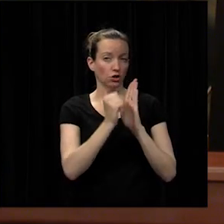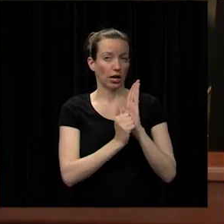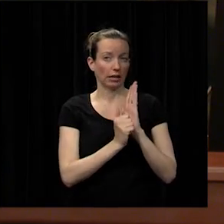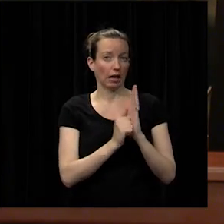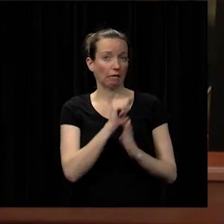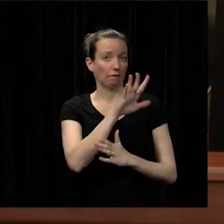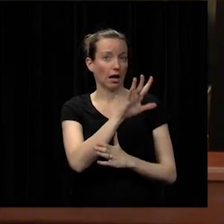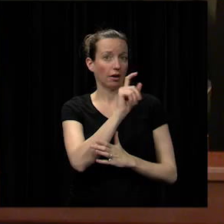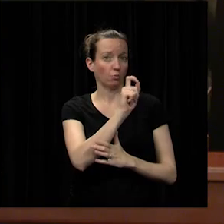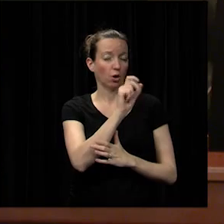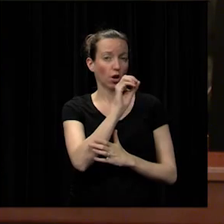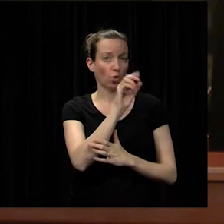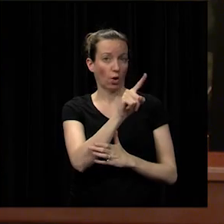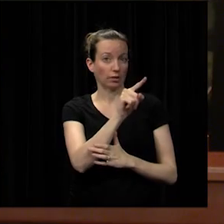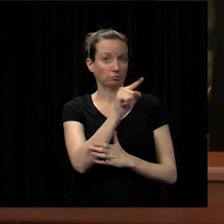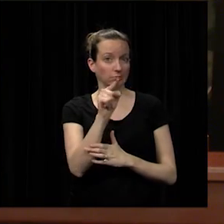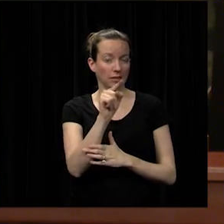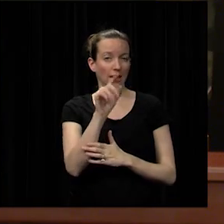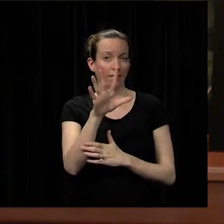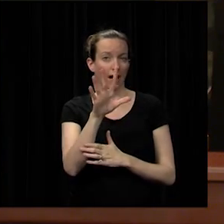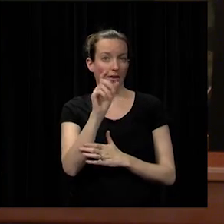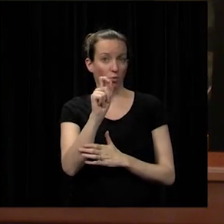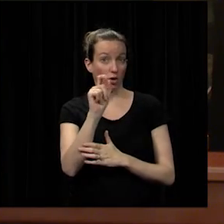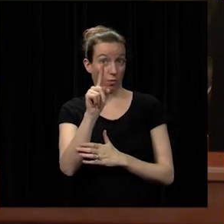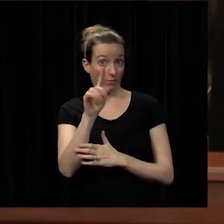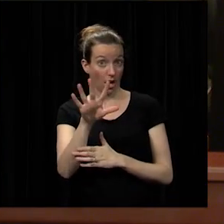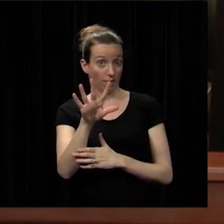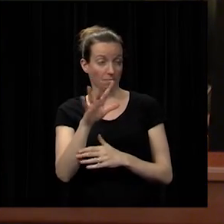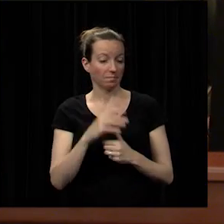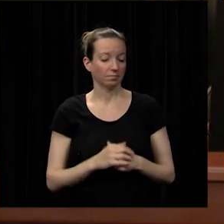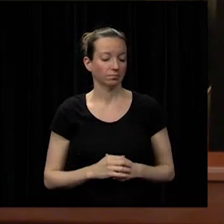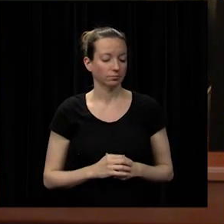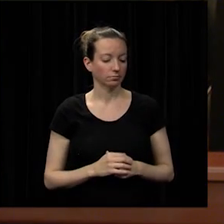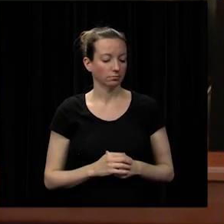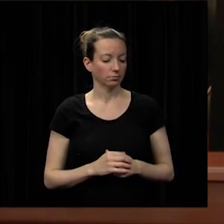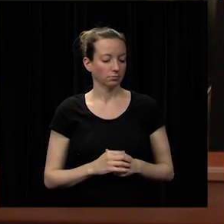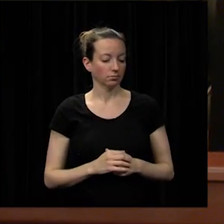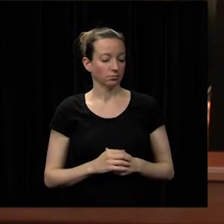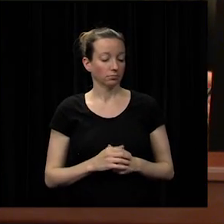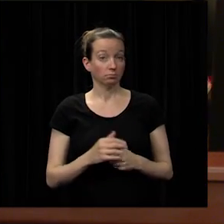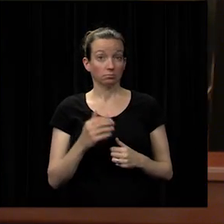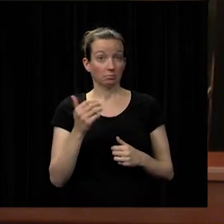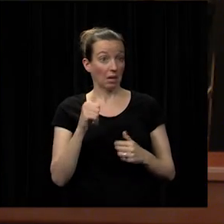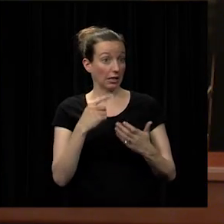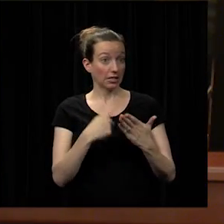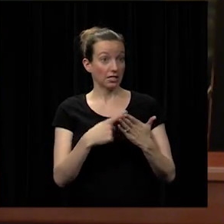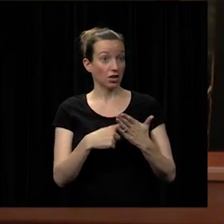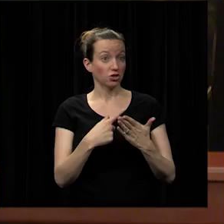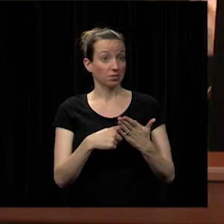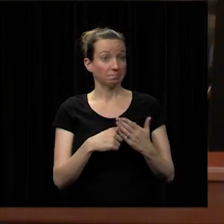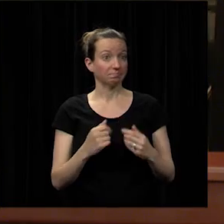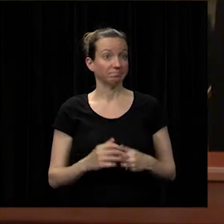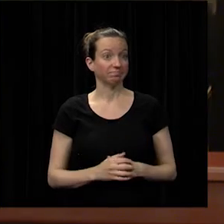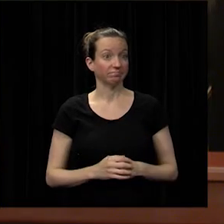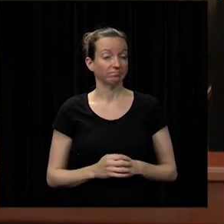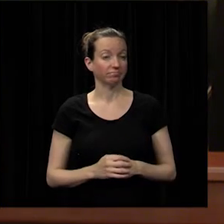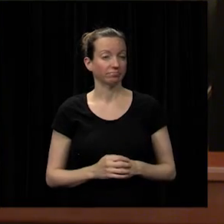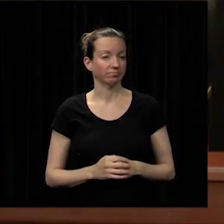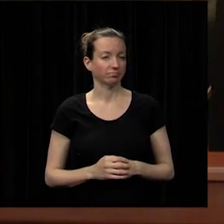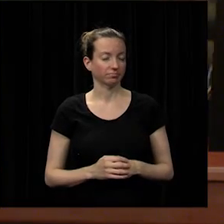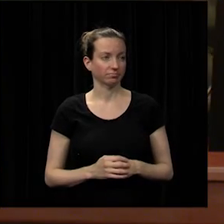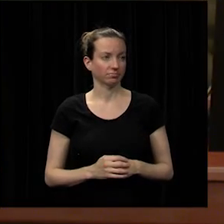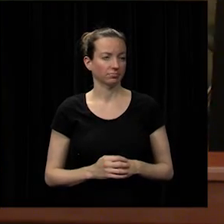5.01 through 5.15 any discussion on any of that i